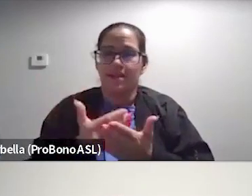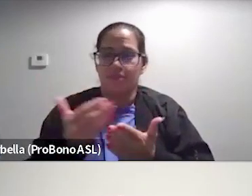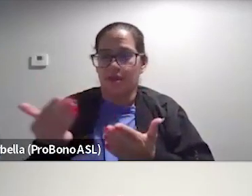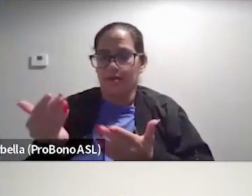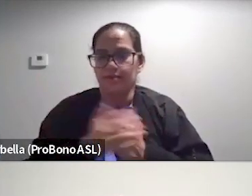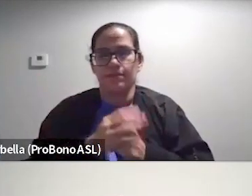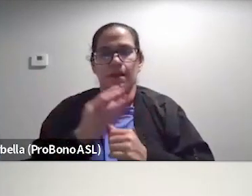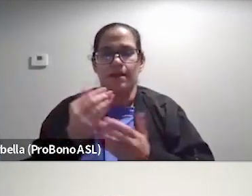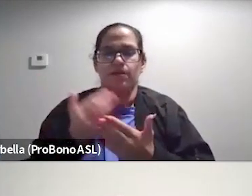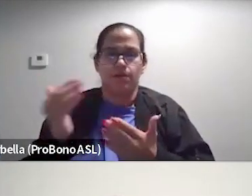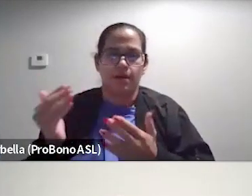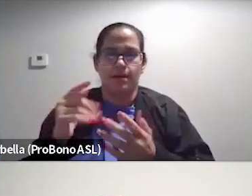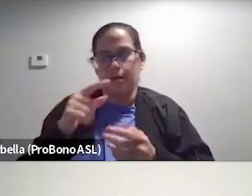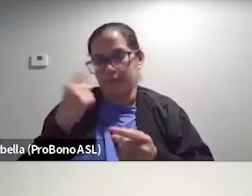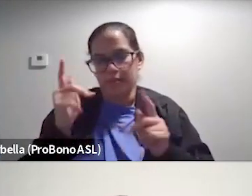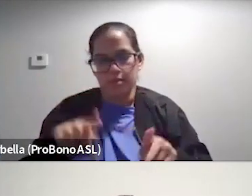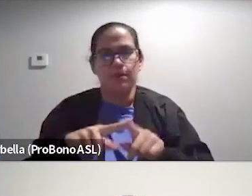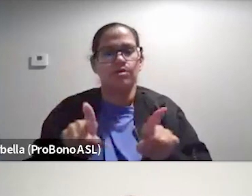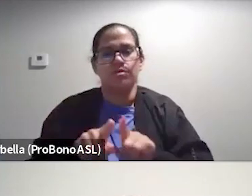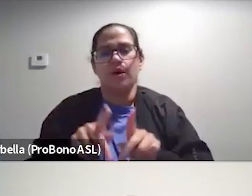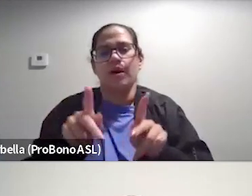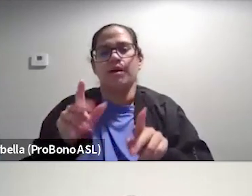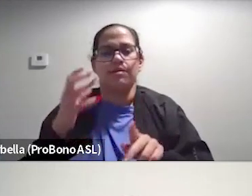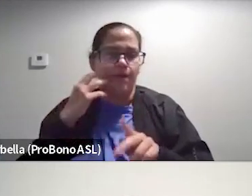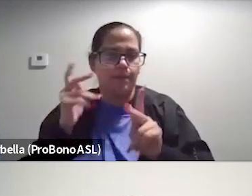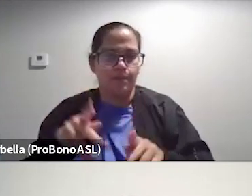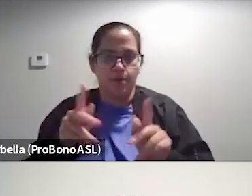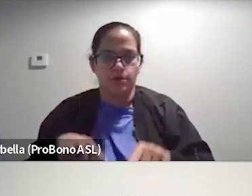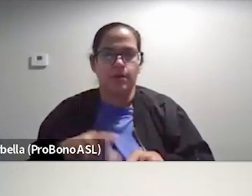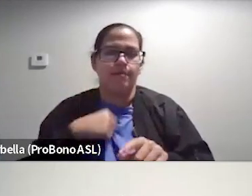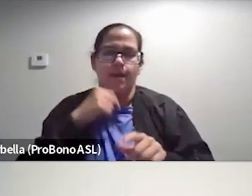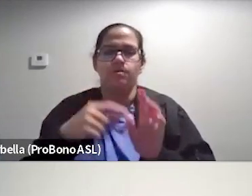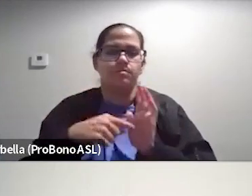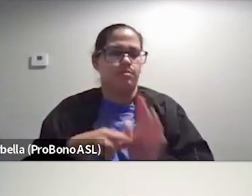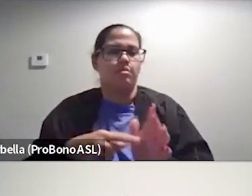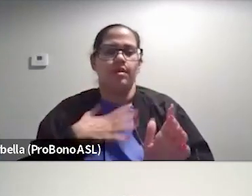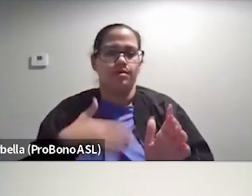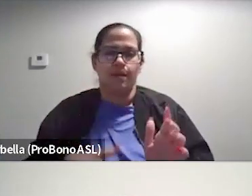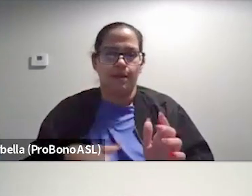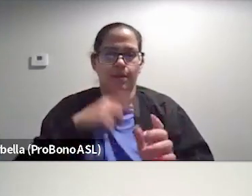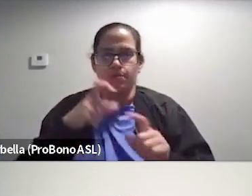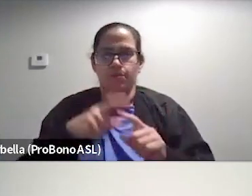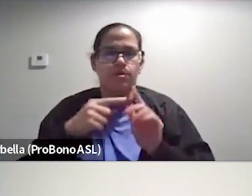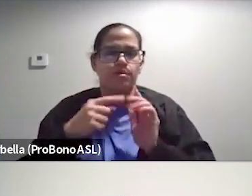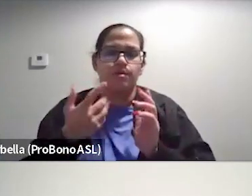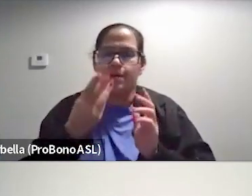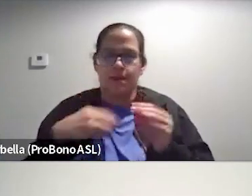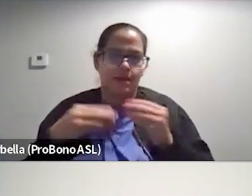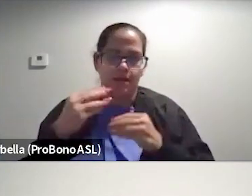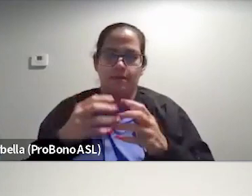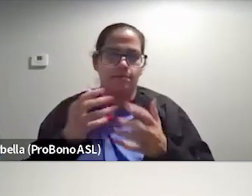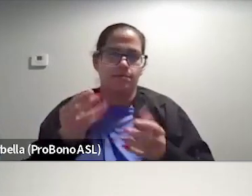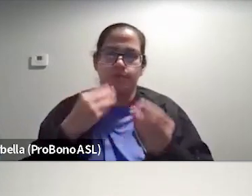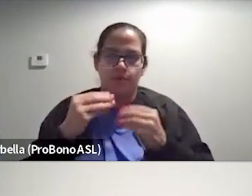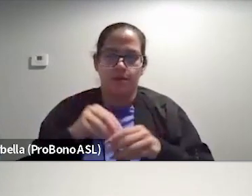and it's a thing as a black person, but it's also a thing as a fat person. I'm not supposed to show my stomach. I'm not supposed to, you know, eat a bunch of